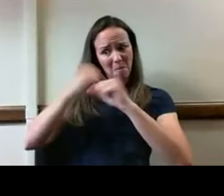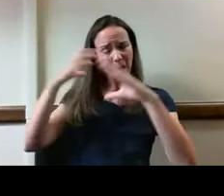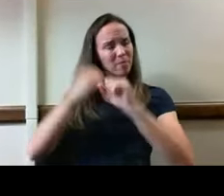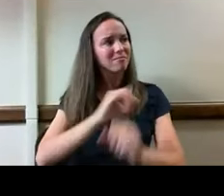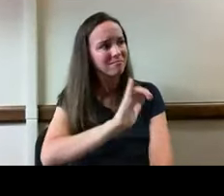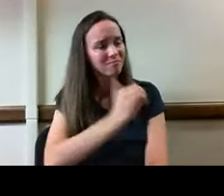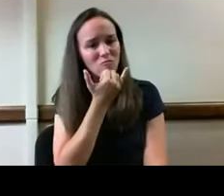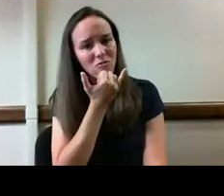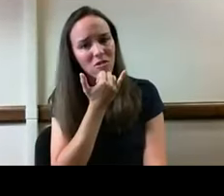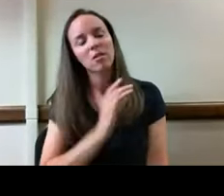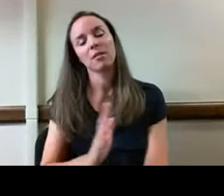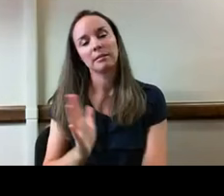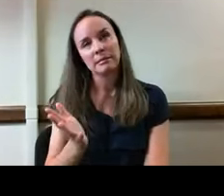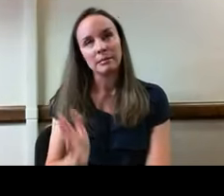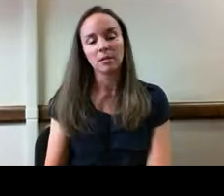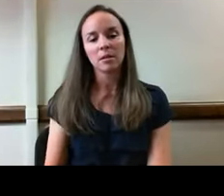was decided.